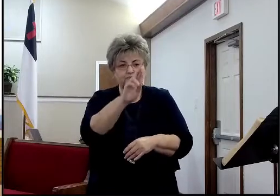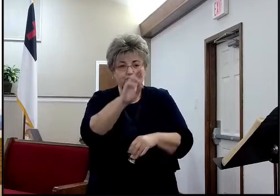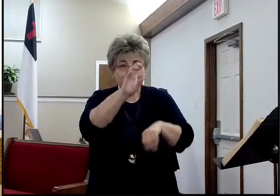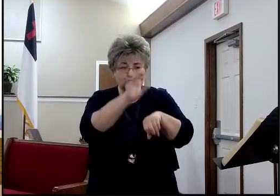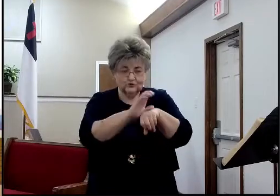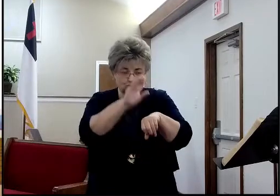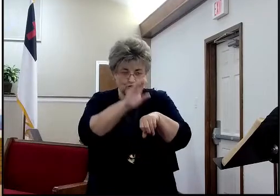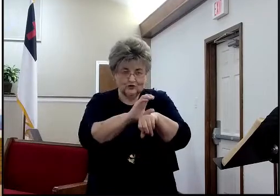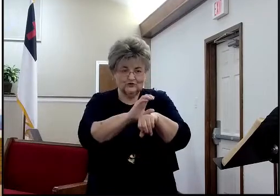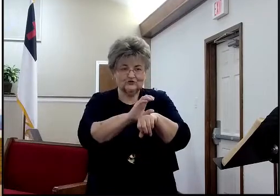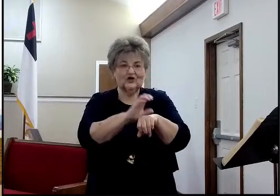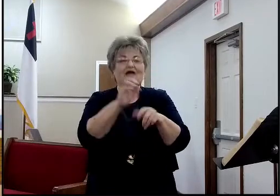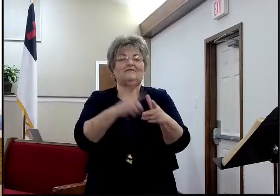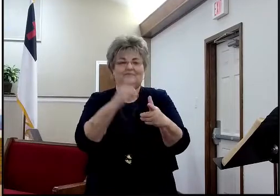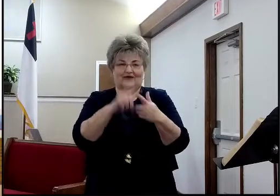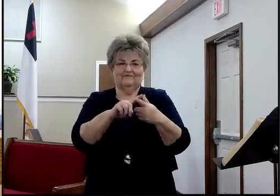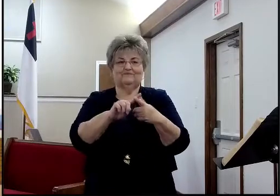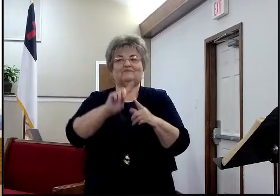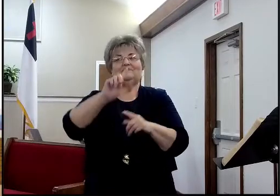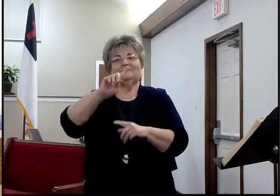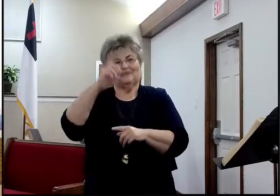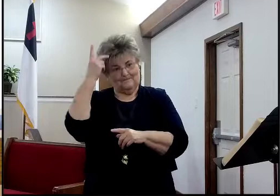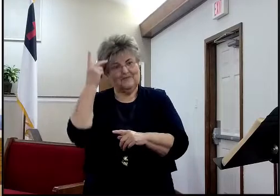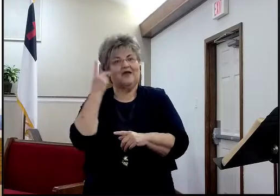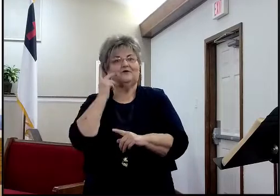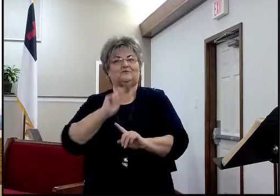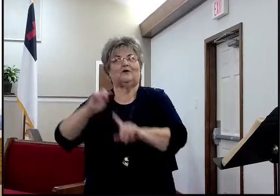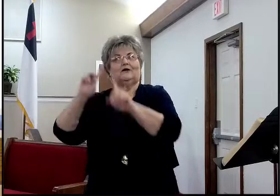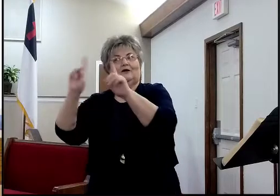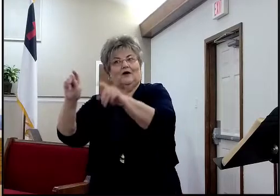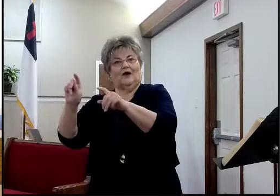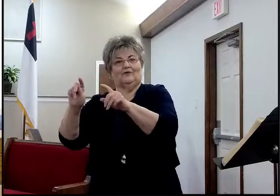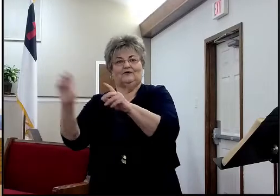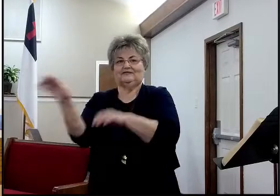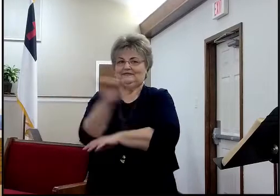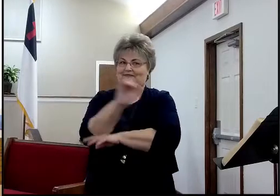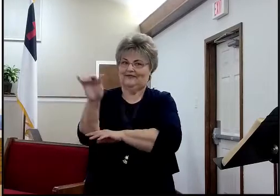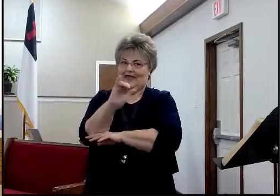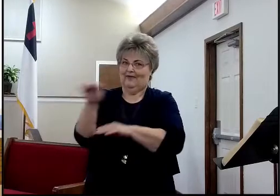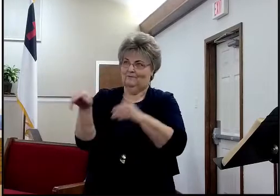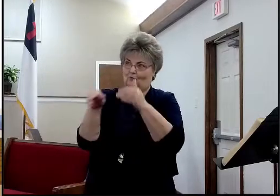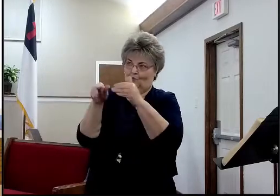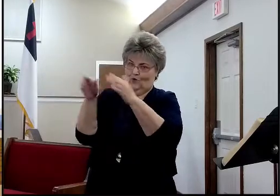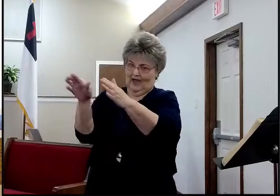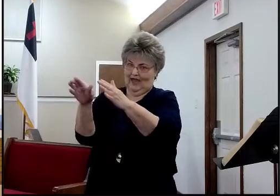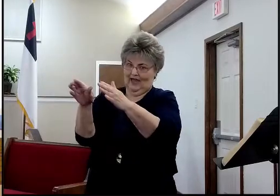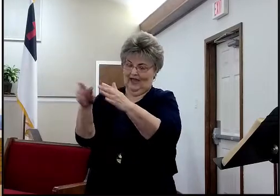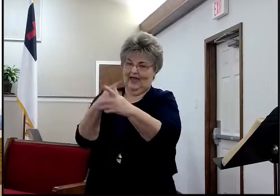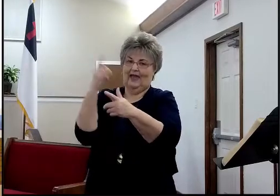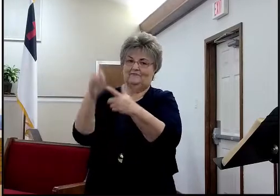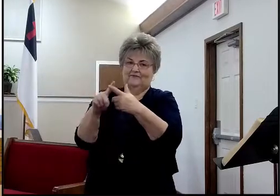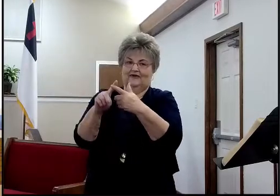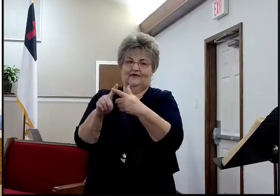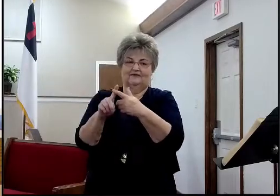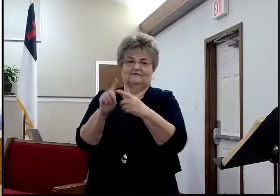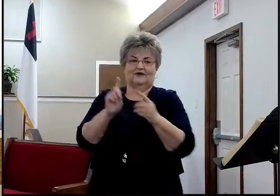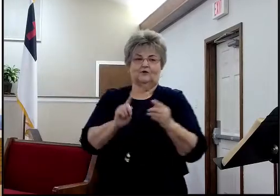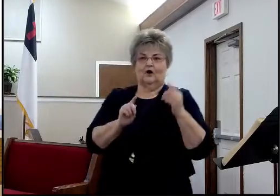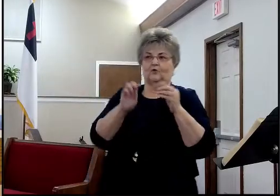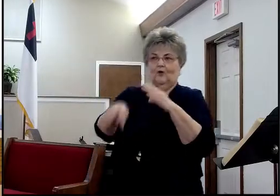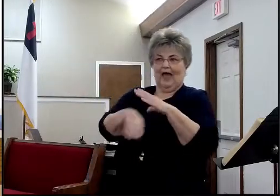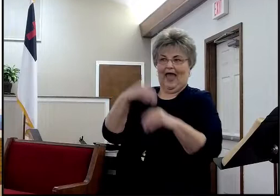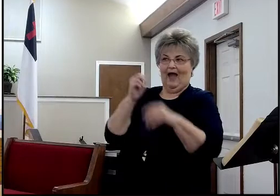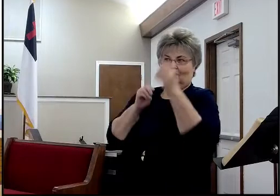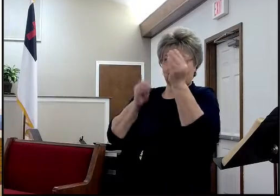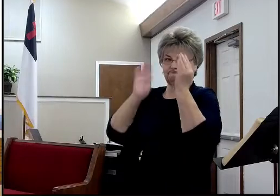church kids. And then exit out that single door down that nursery junior church hallway and come back in the double doors. For the